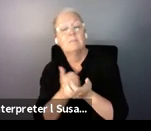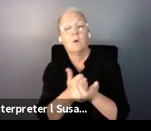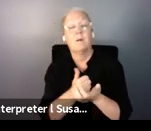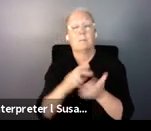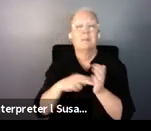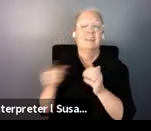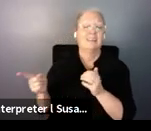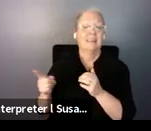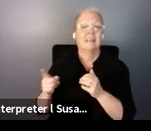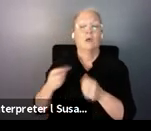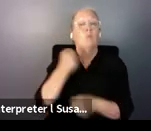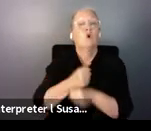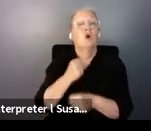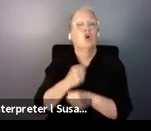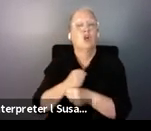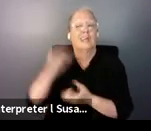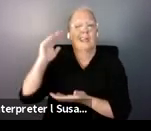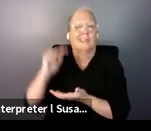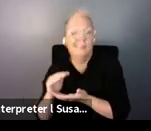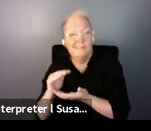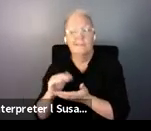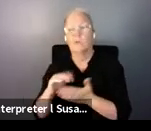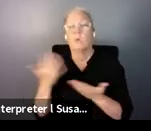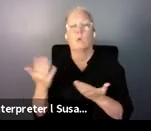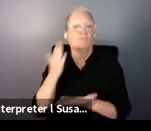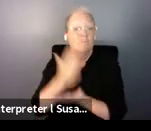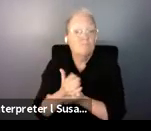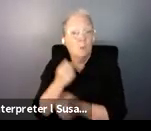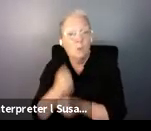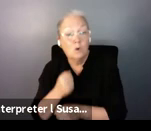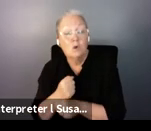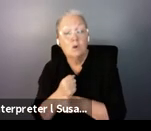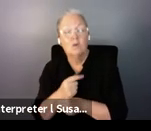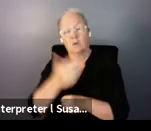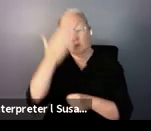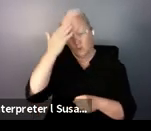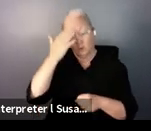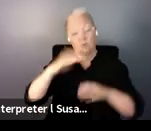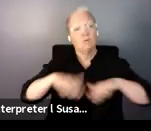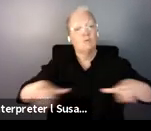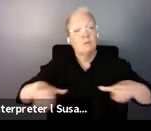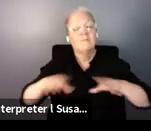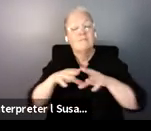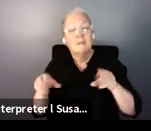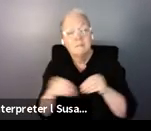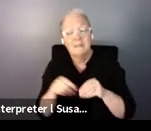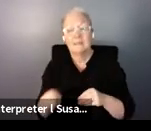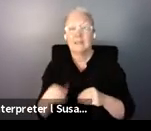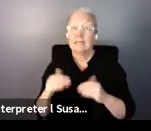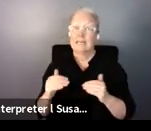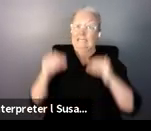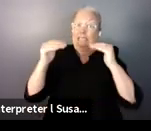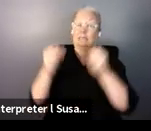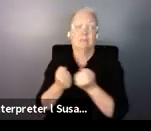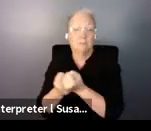reduce working or education. We know, for instance, that children in families where there are people with high support needs that tend to have